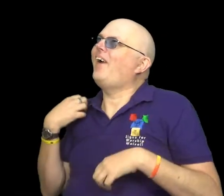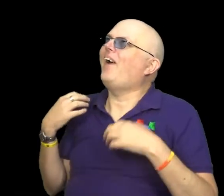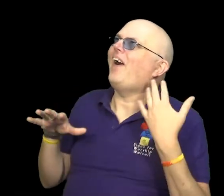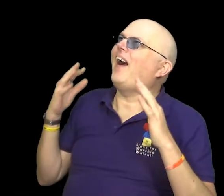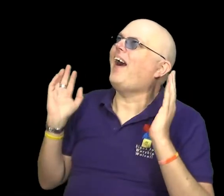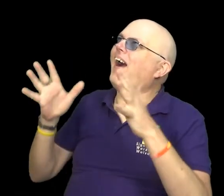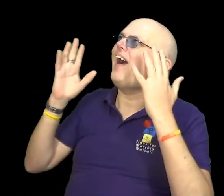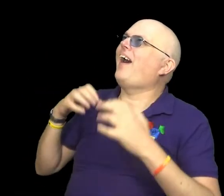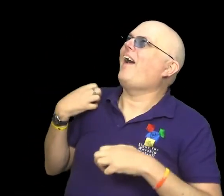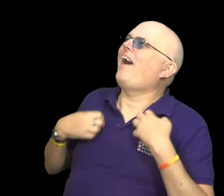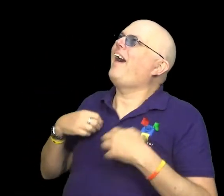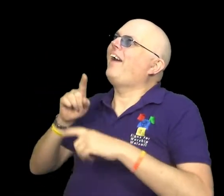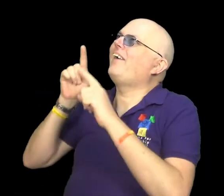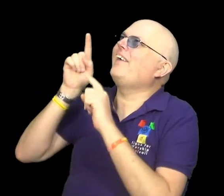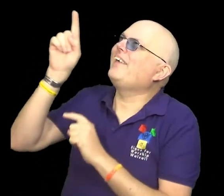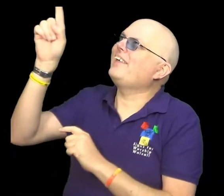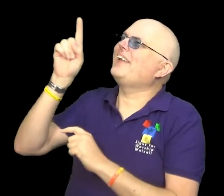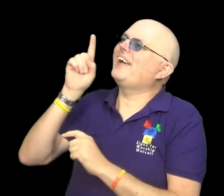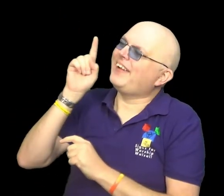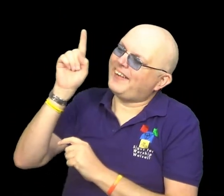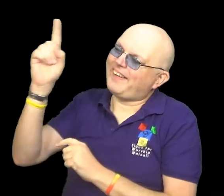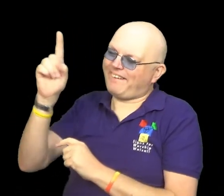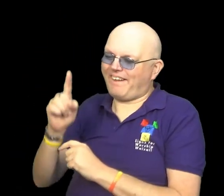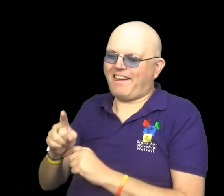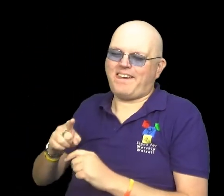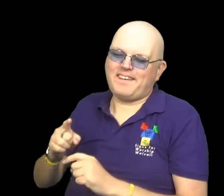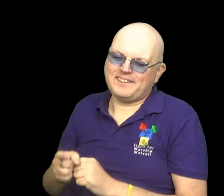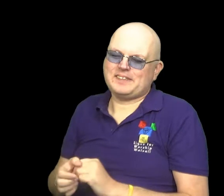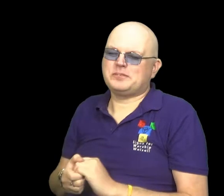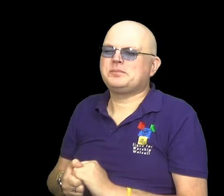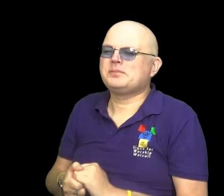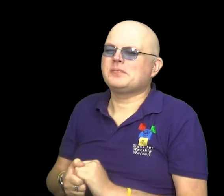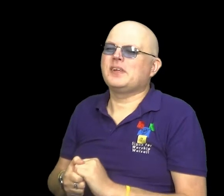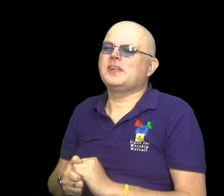Stir it up in our hearts, a passion for your name.